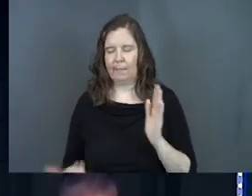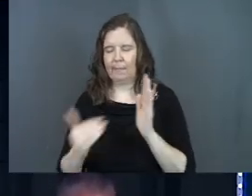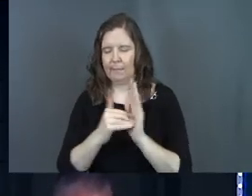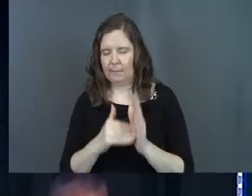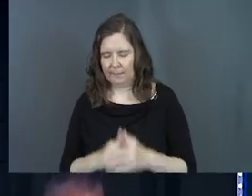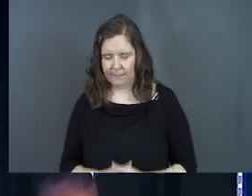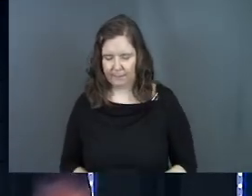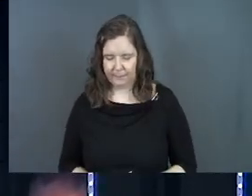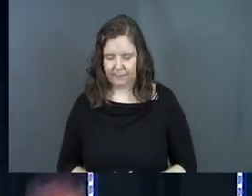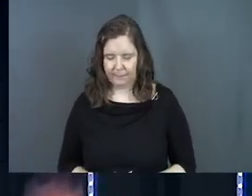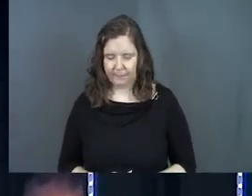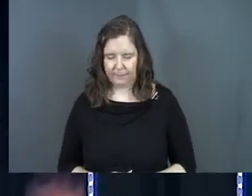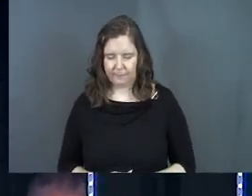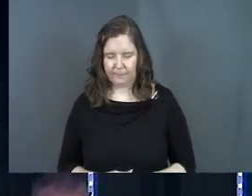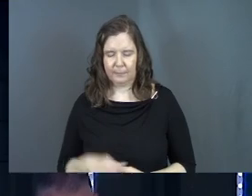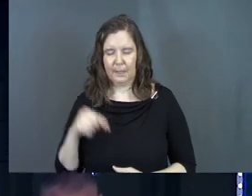again.